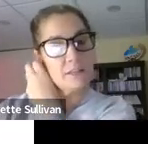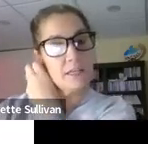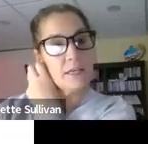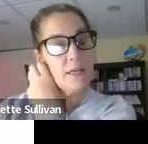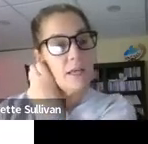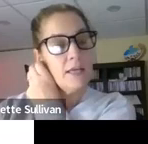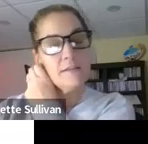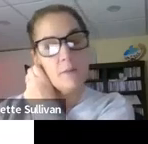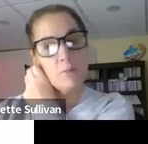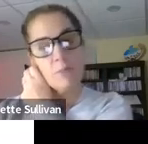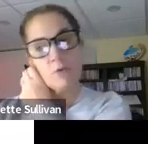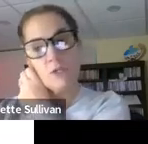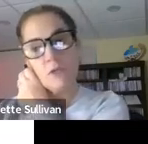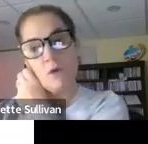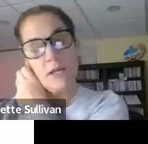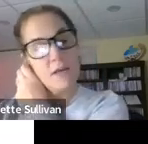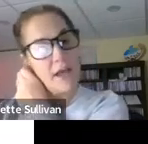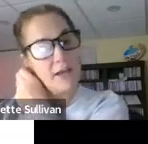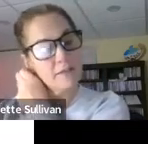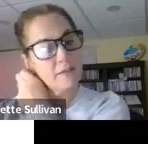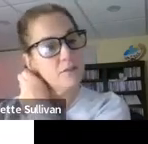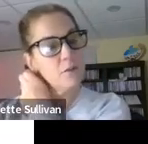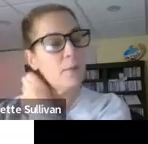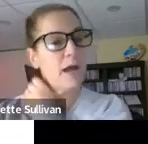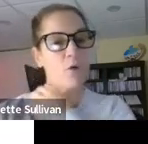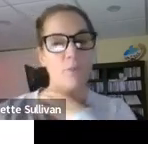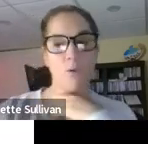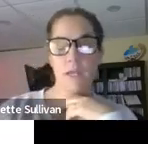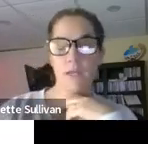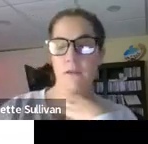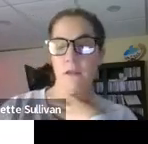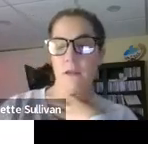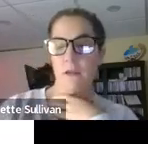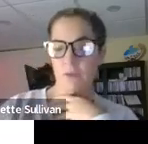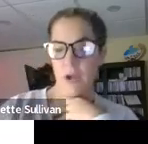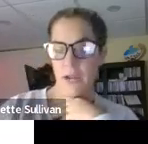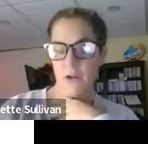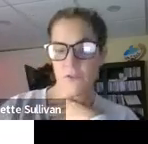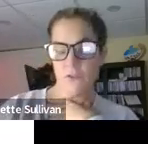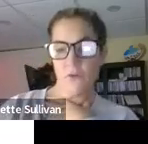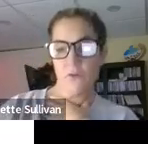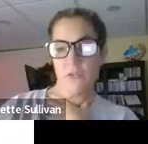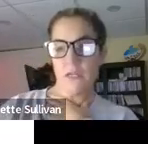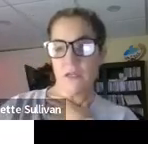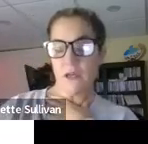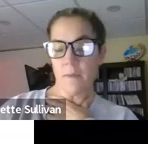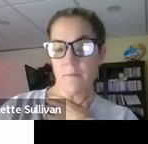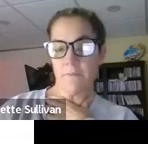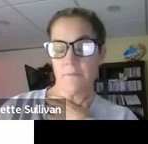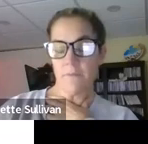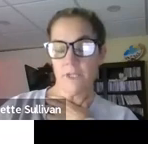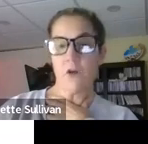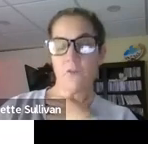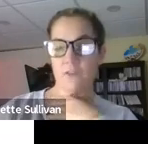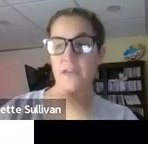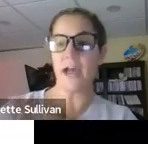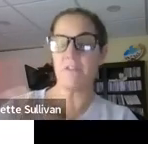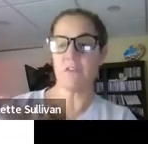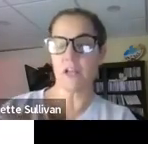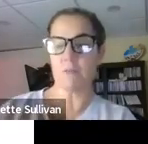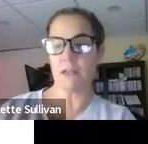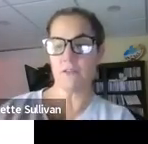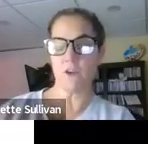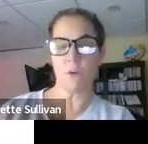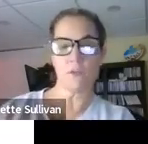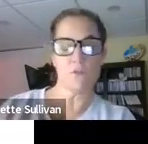consistently is that people really want to have access to the PowerPoint prior to the, you know, to